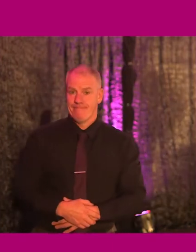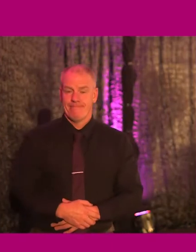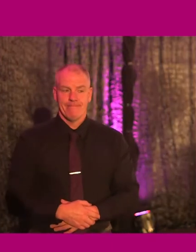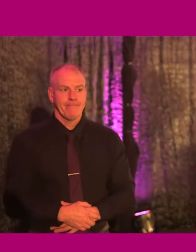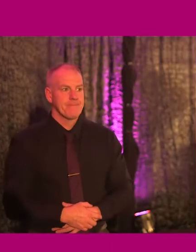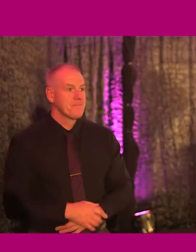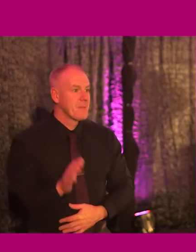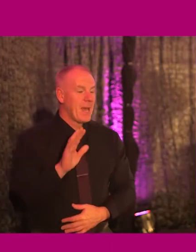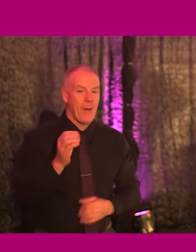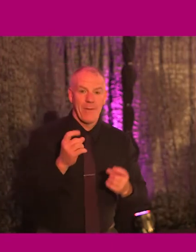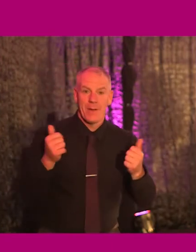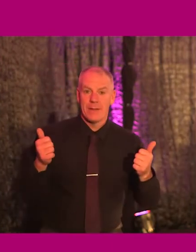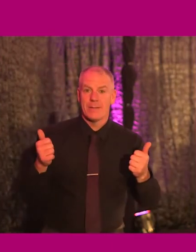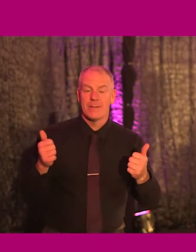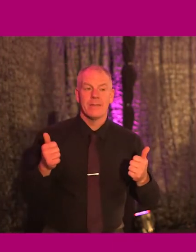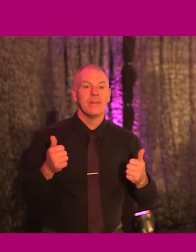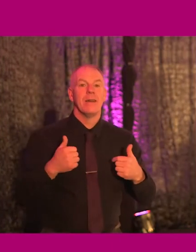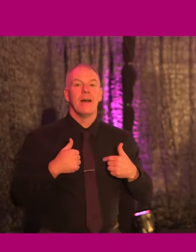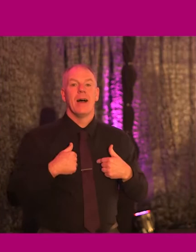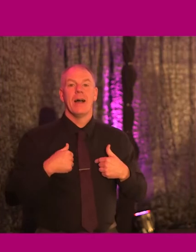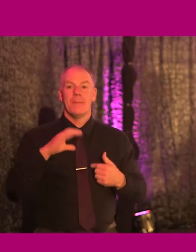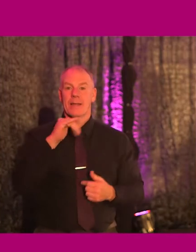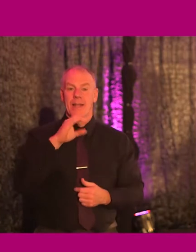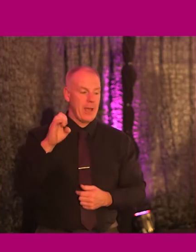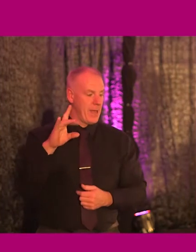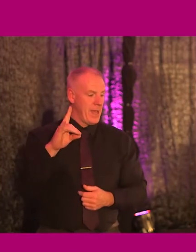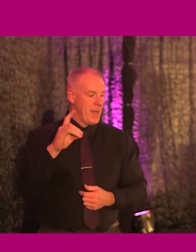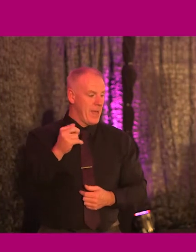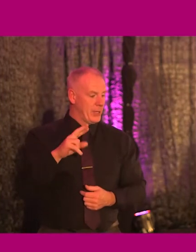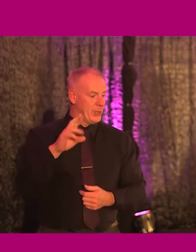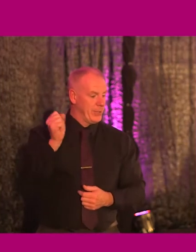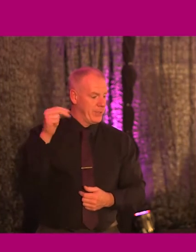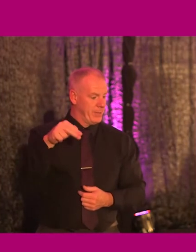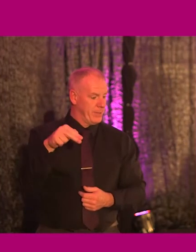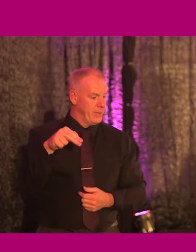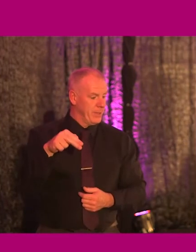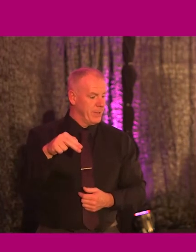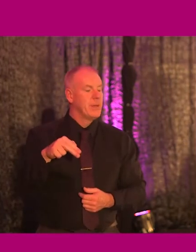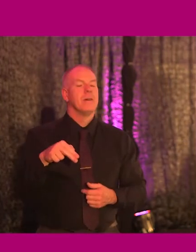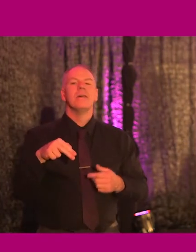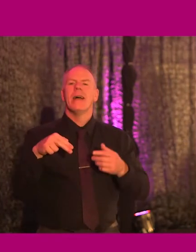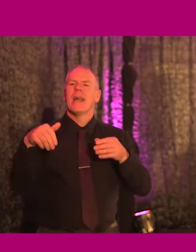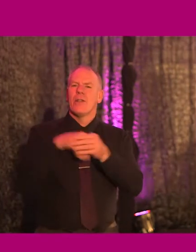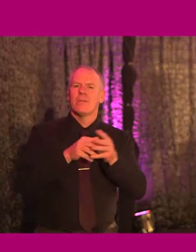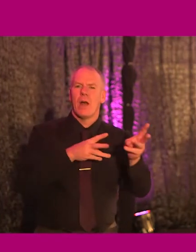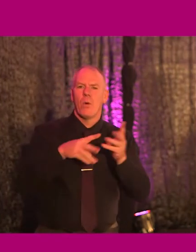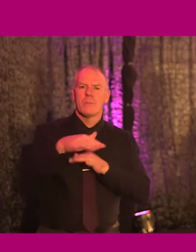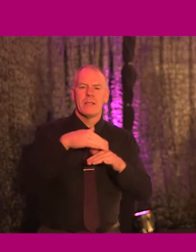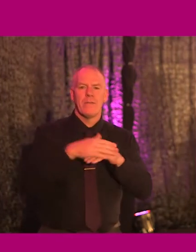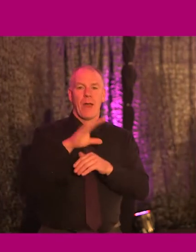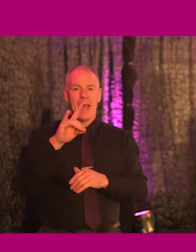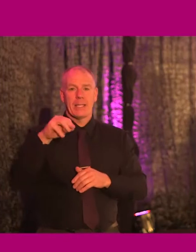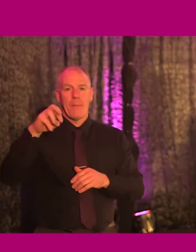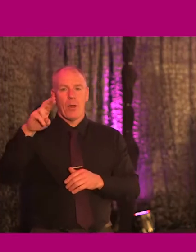So hi everybody. As Terry says, I'm Clare Henderson. I'm the inclusive workspace design lead for HMRC, which is